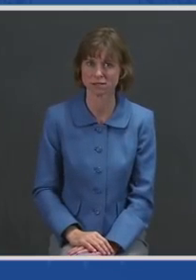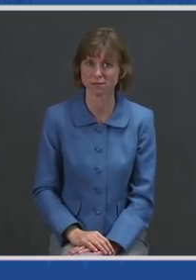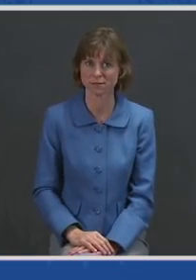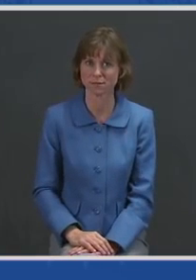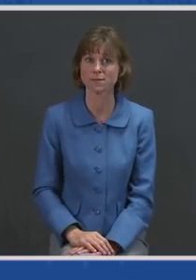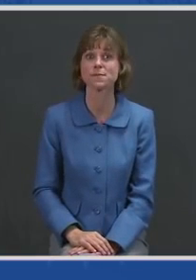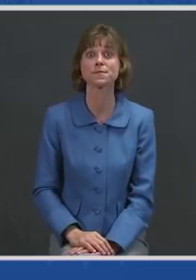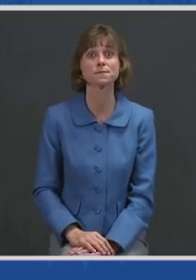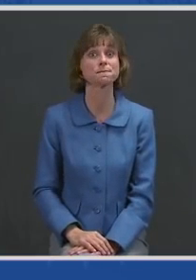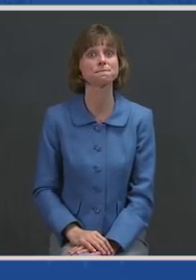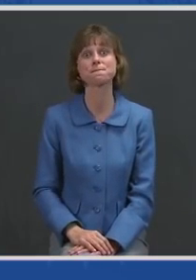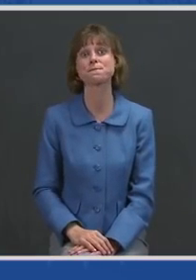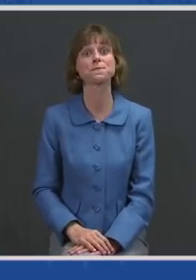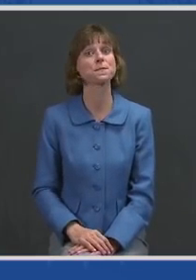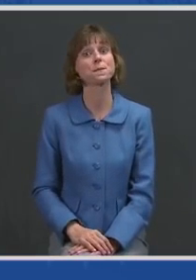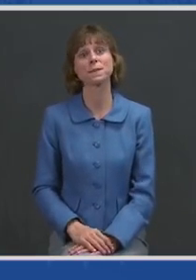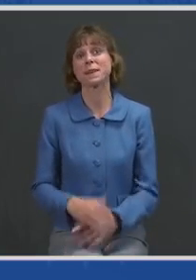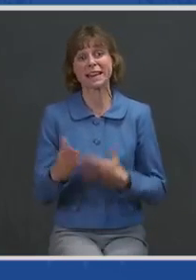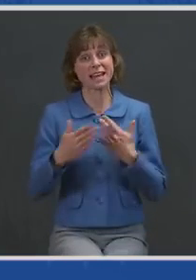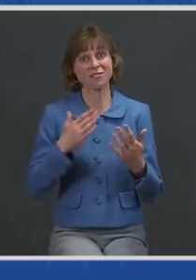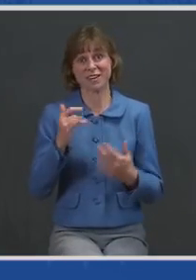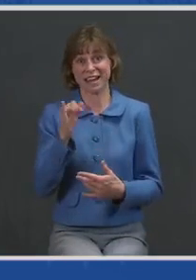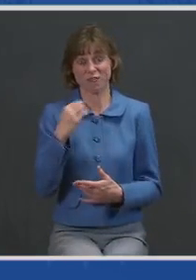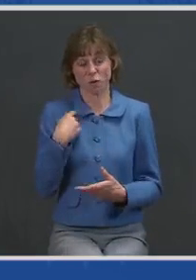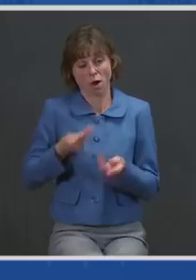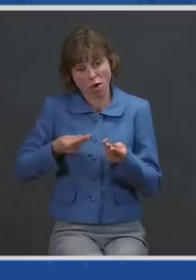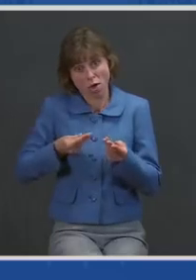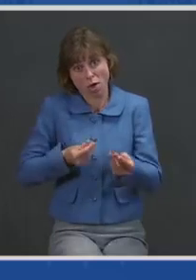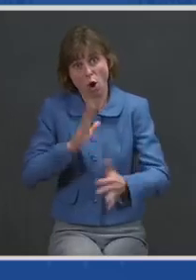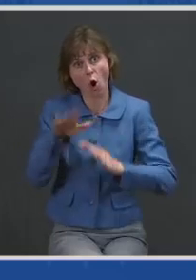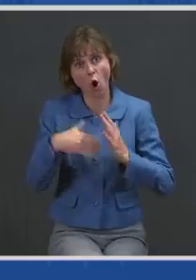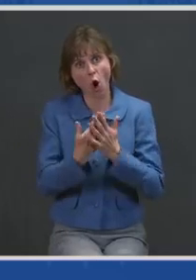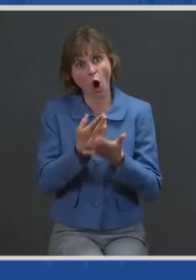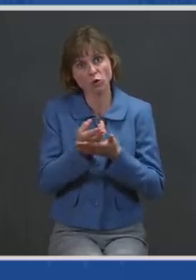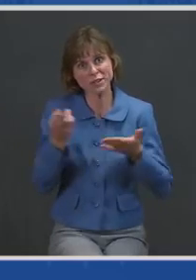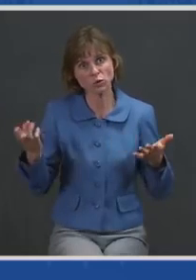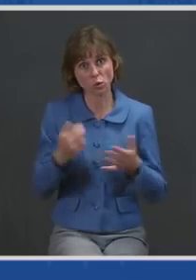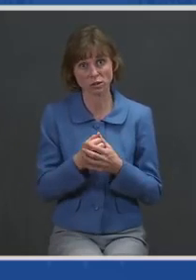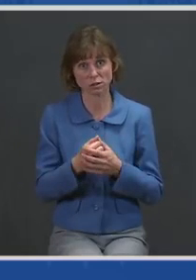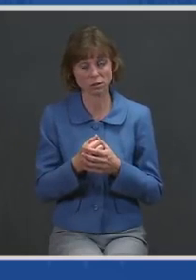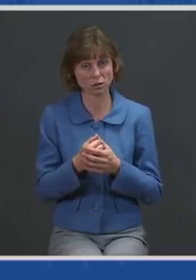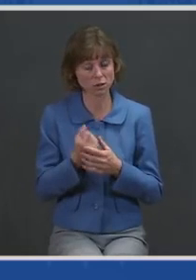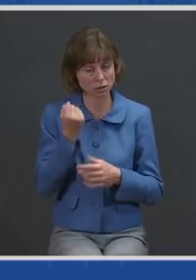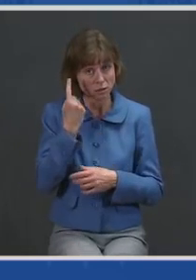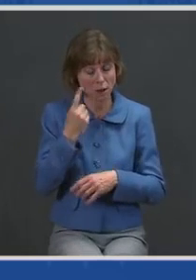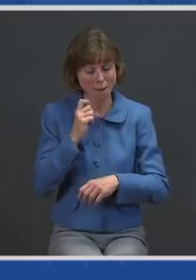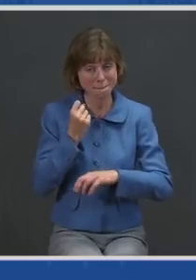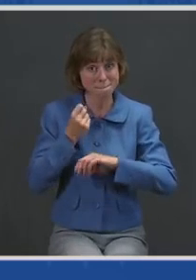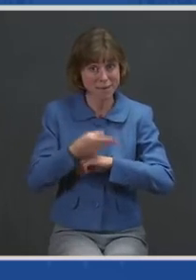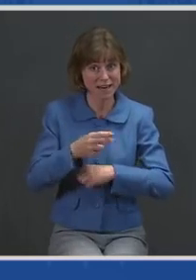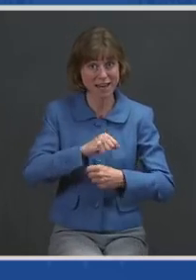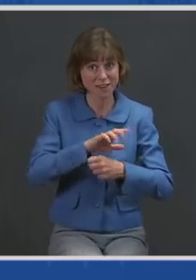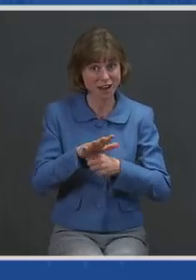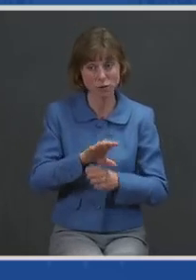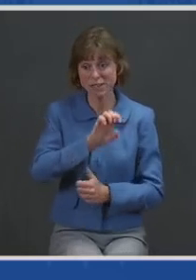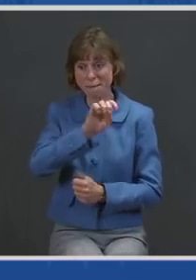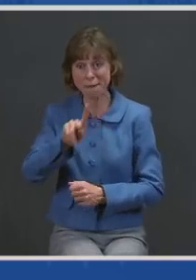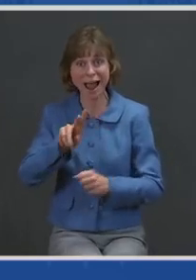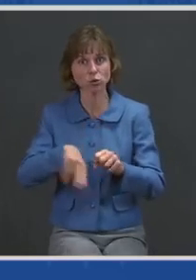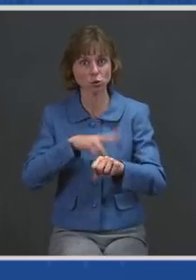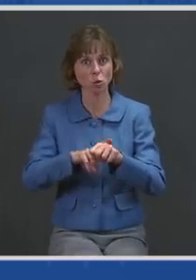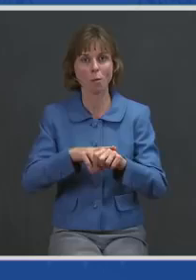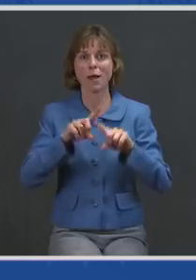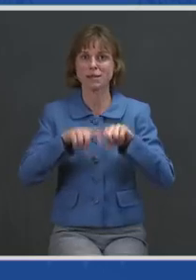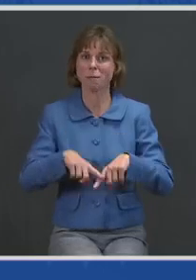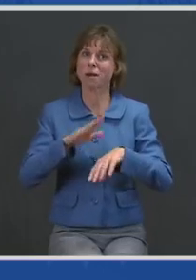Because even if we devote every resource we have, beating this virus and getting back to normal depends on national